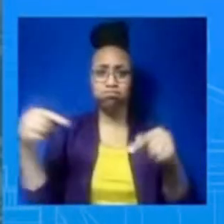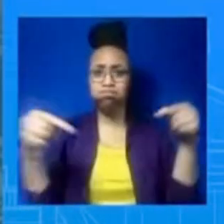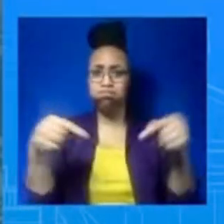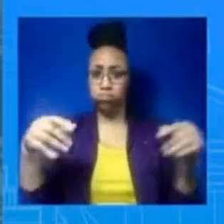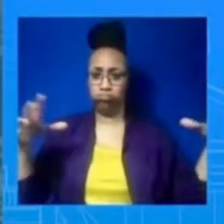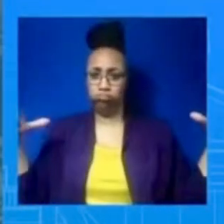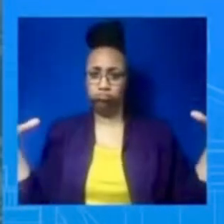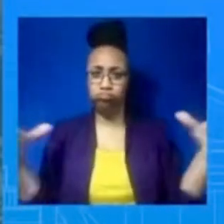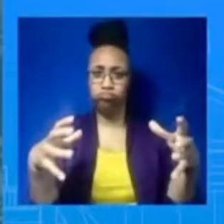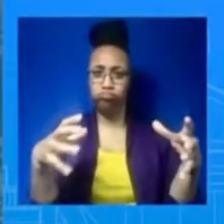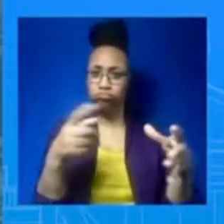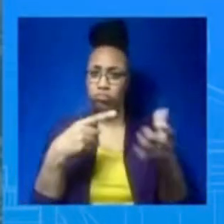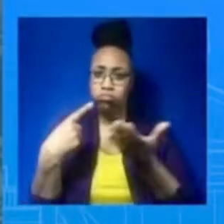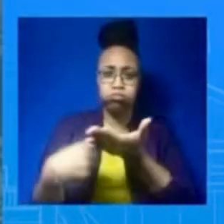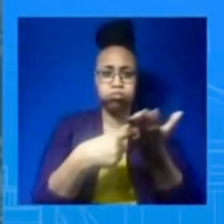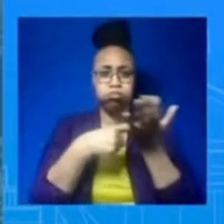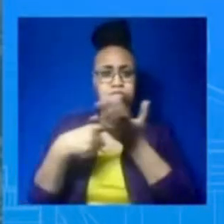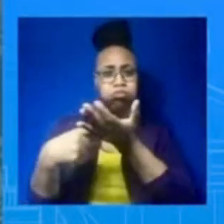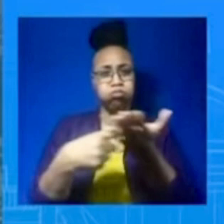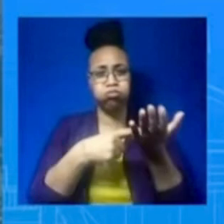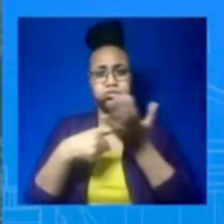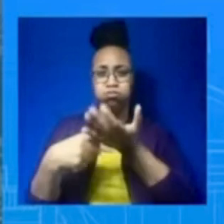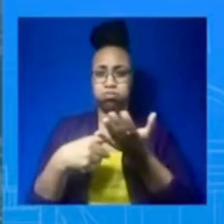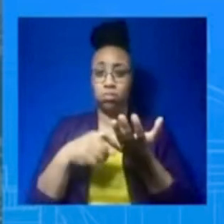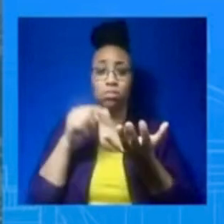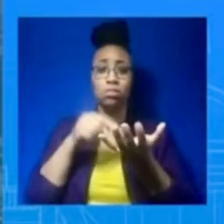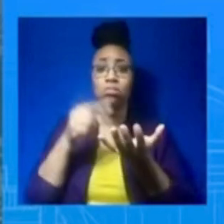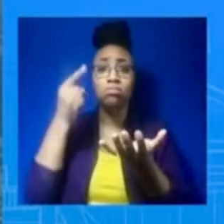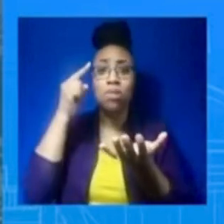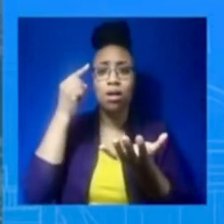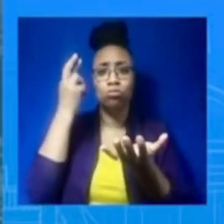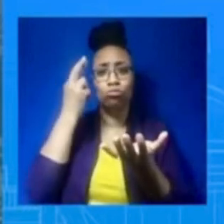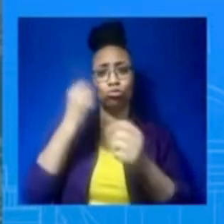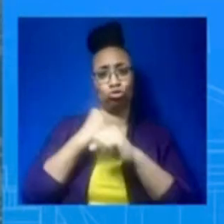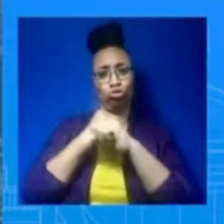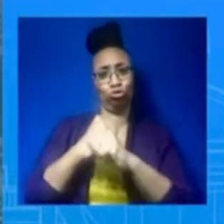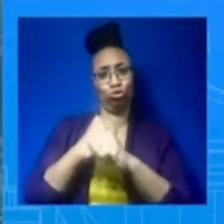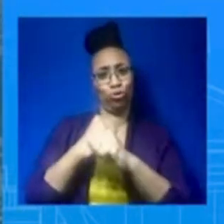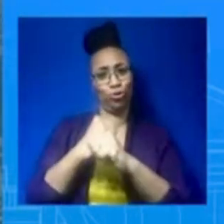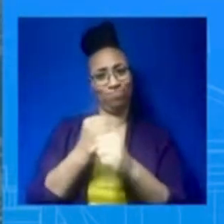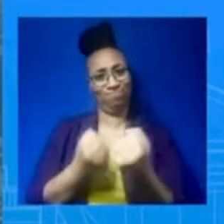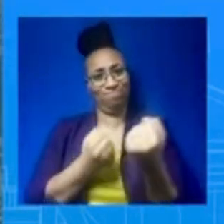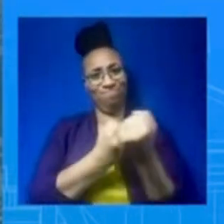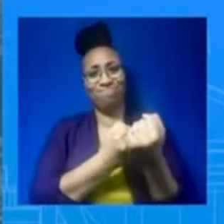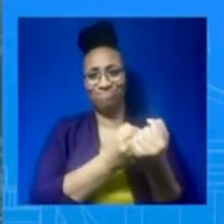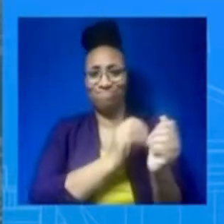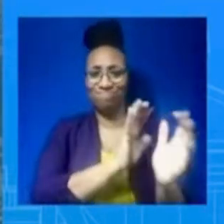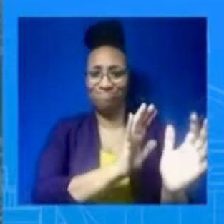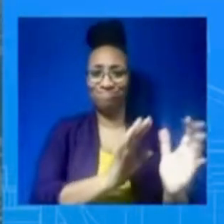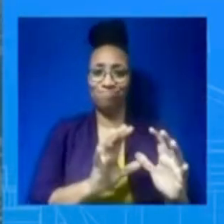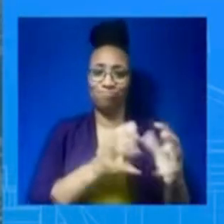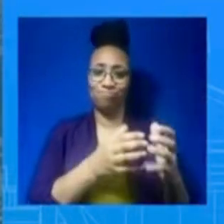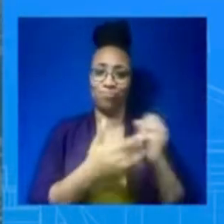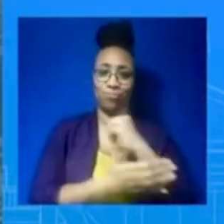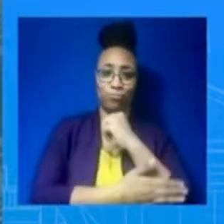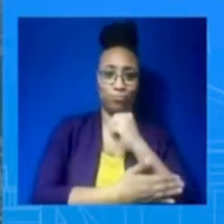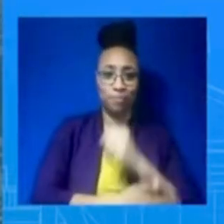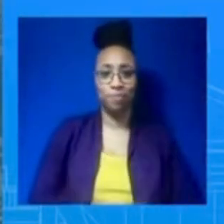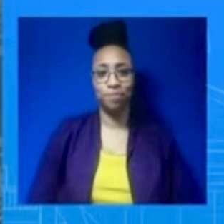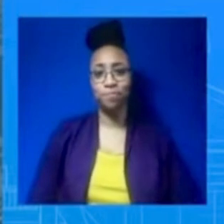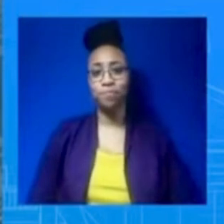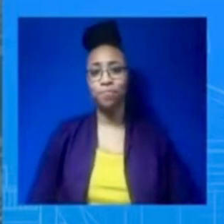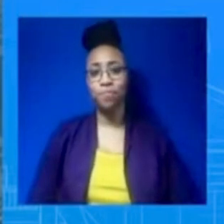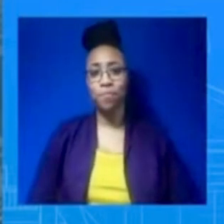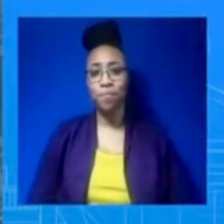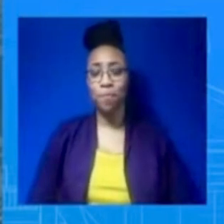as well as our transatlantic unity and our ironclad support for our NATO allies in light of all the changes to the European security environment over the last